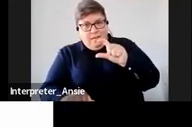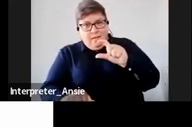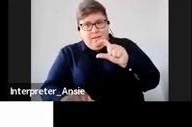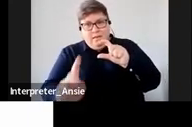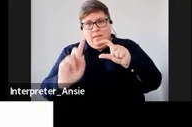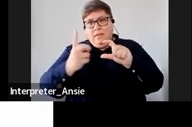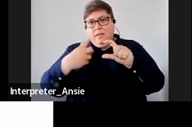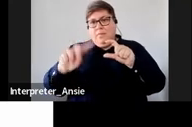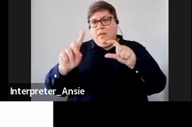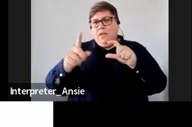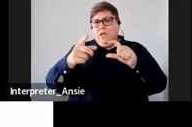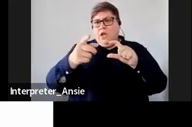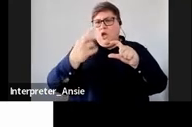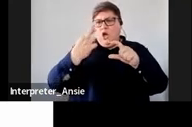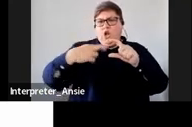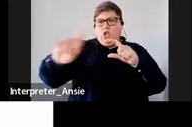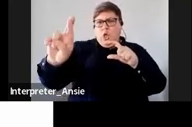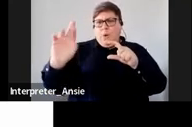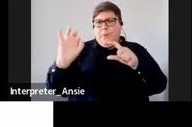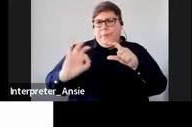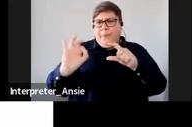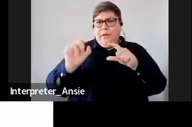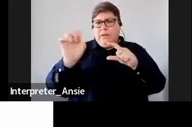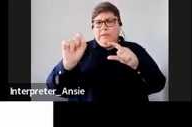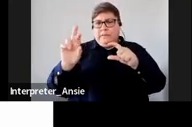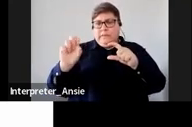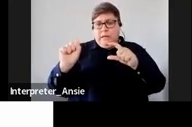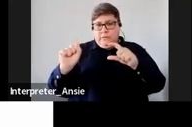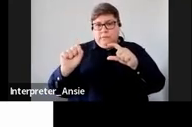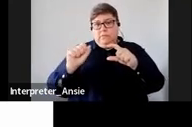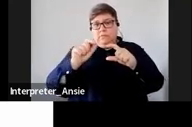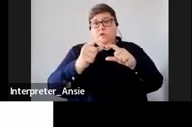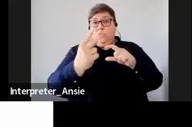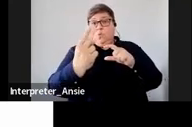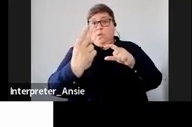completing your return that only its own carries 25% penalty